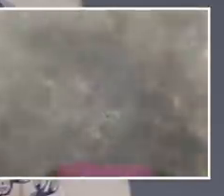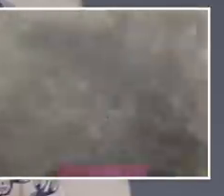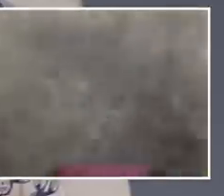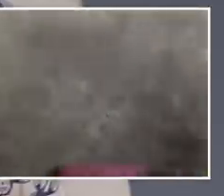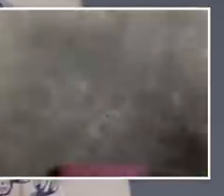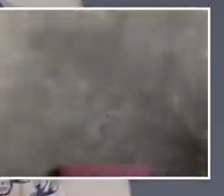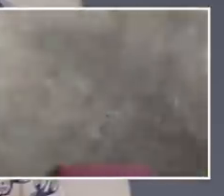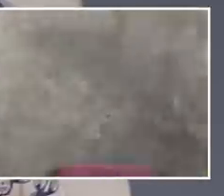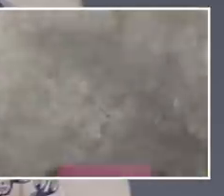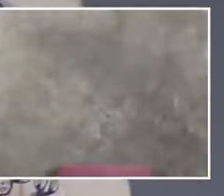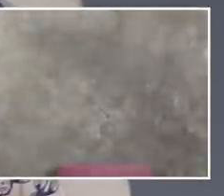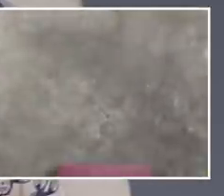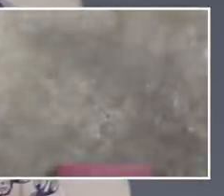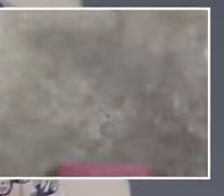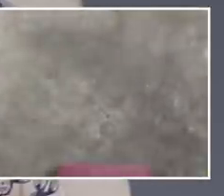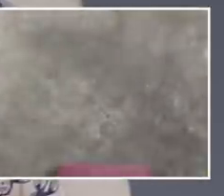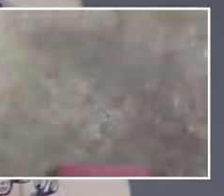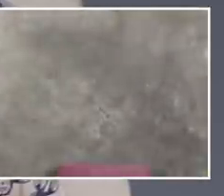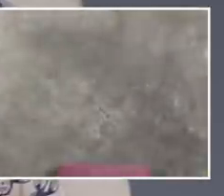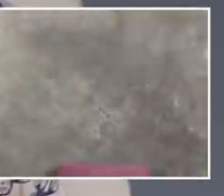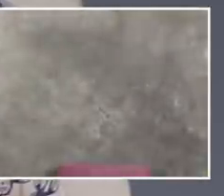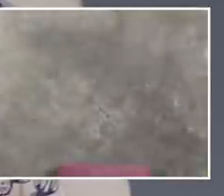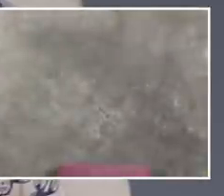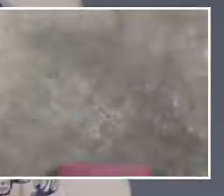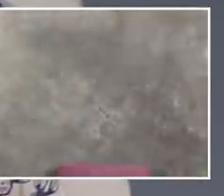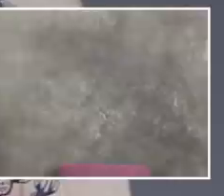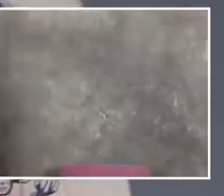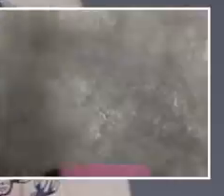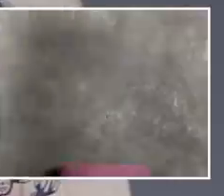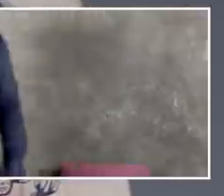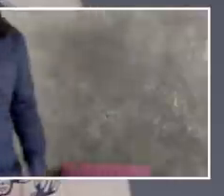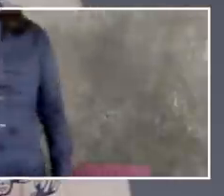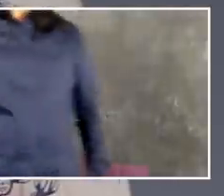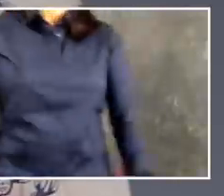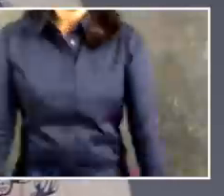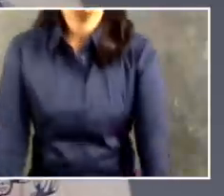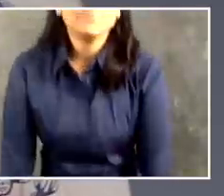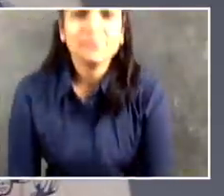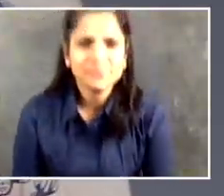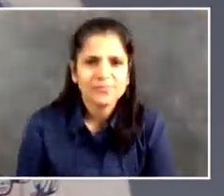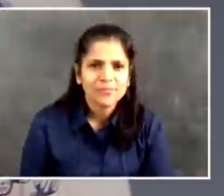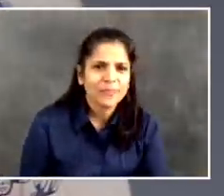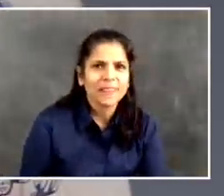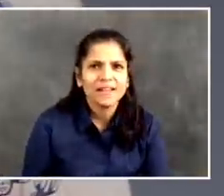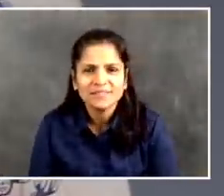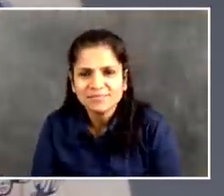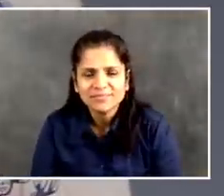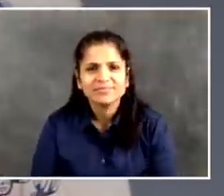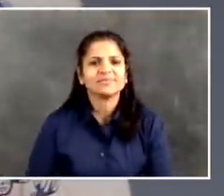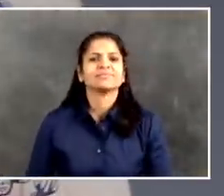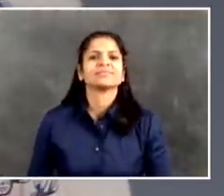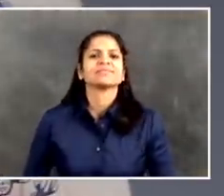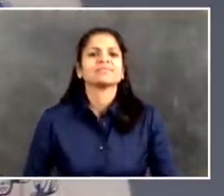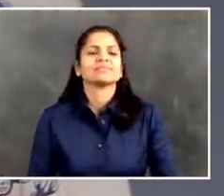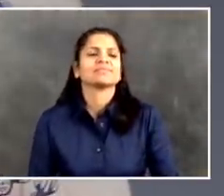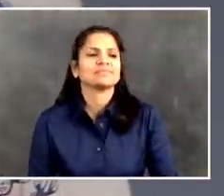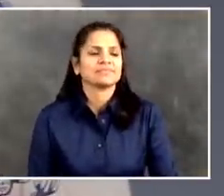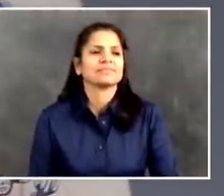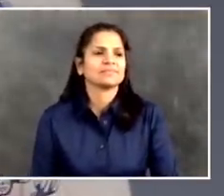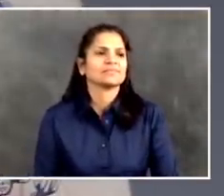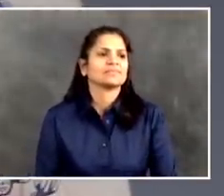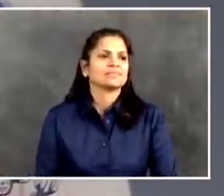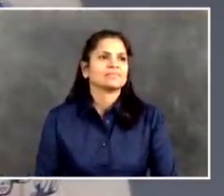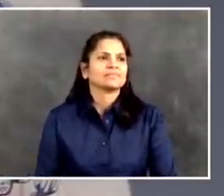still need to stay at home and keep the distance between